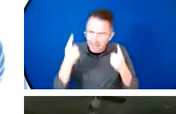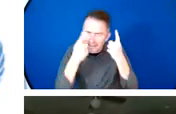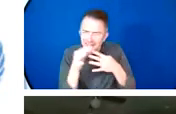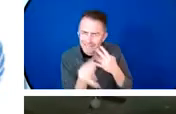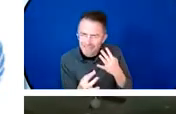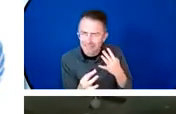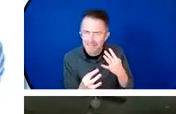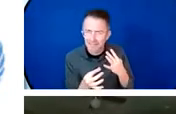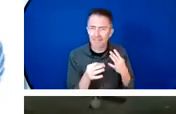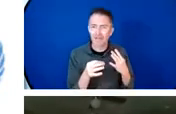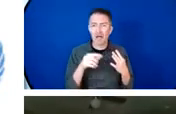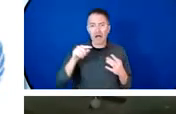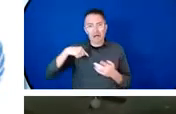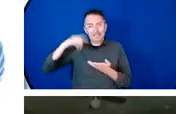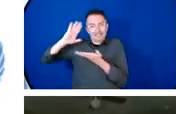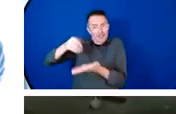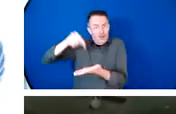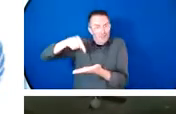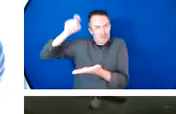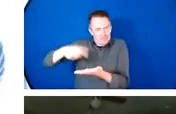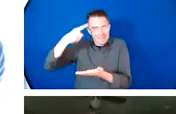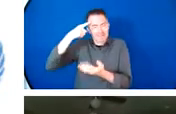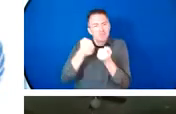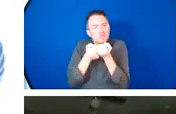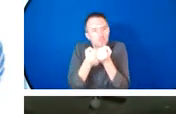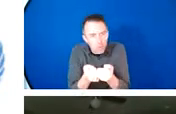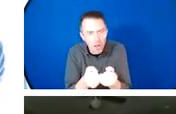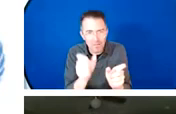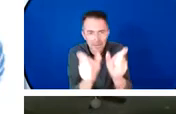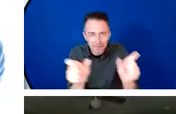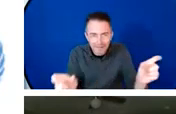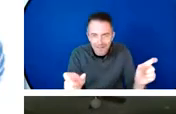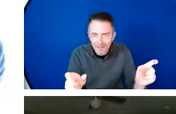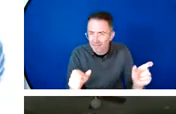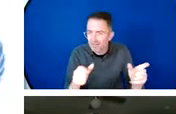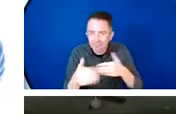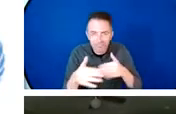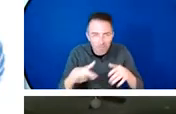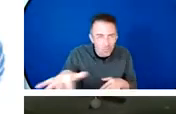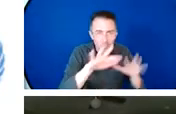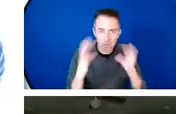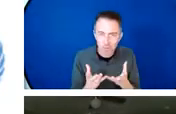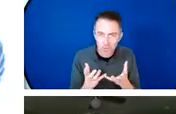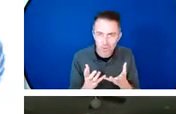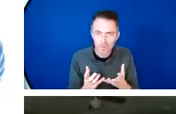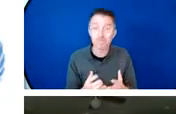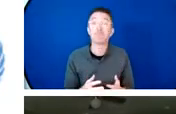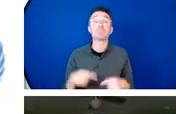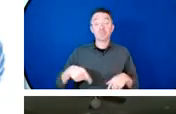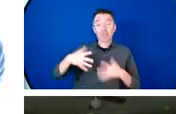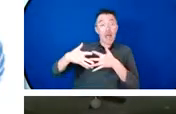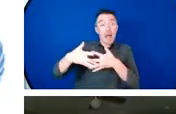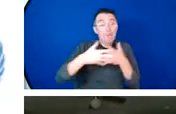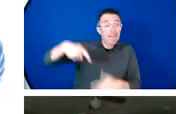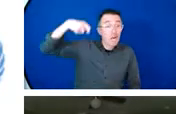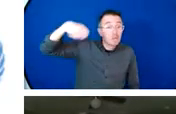elevated climate change as a core U.S. foreign policy and national security priority USAID is supporting this